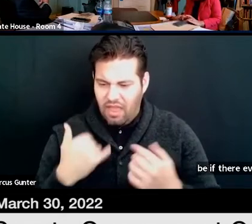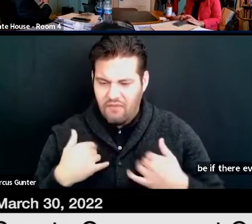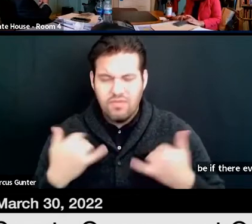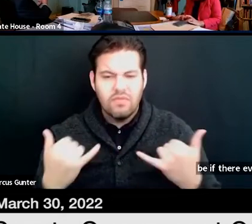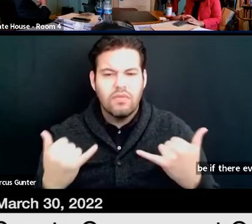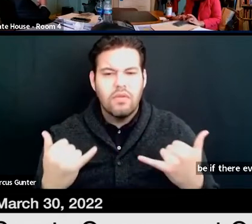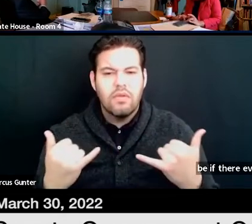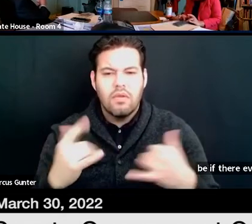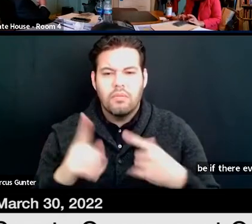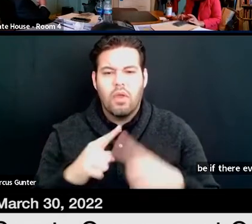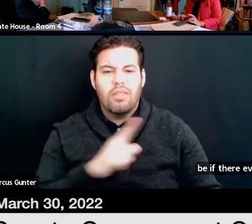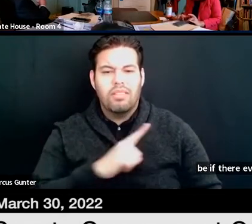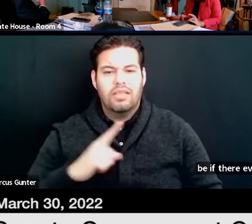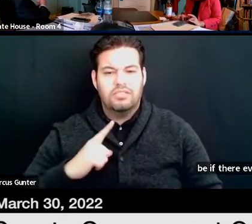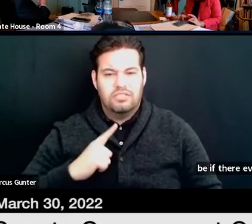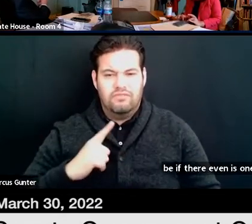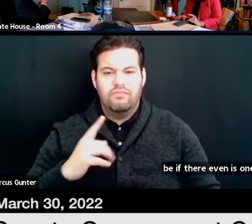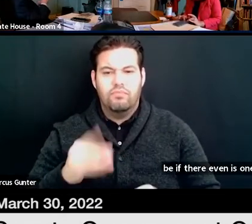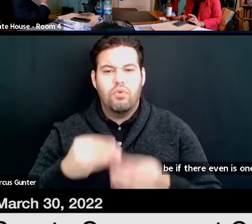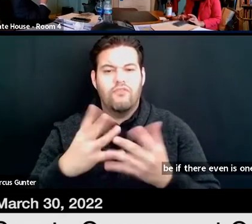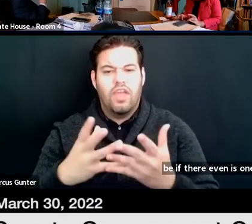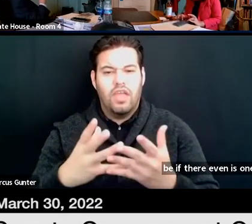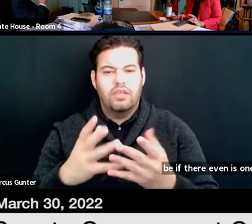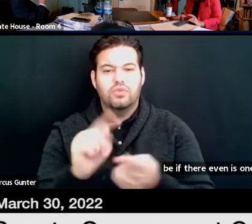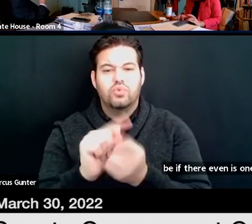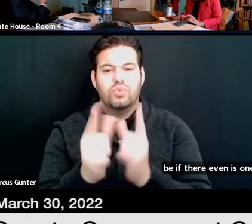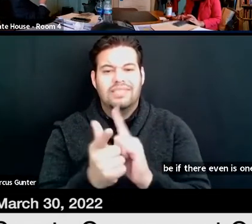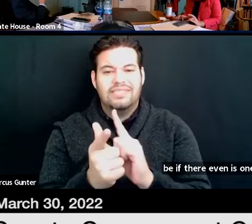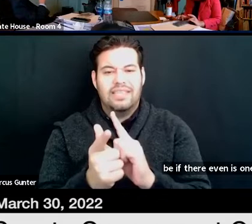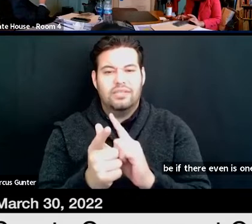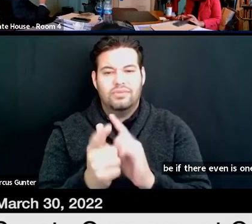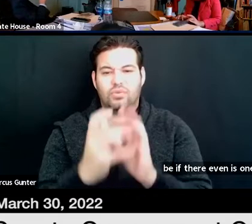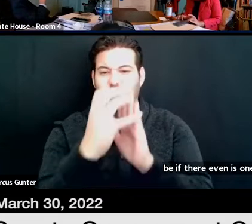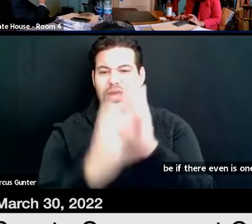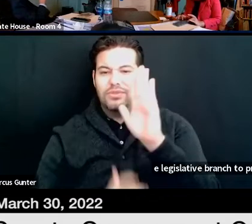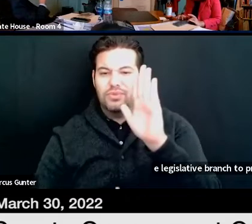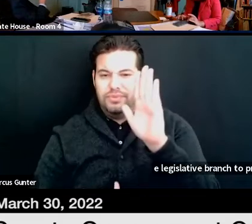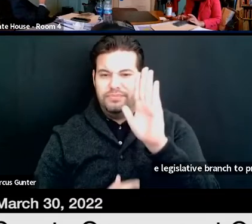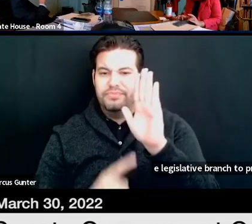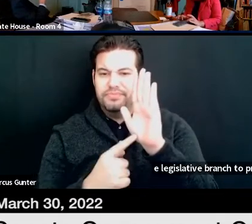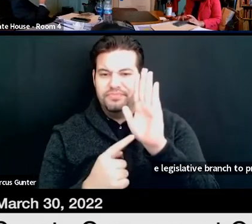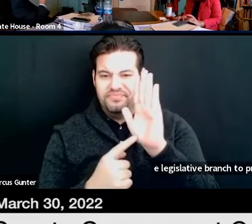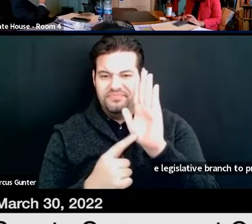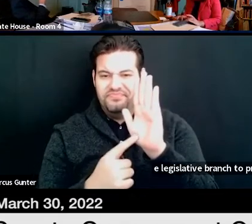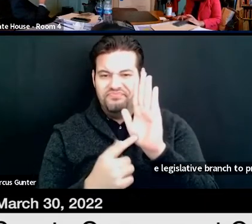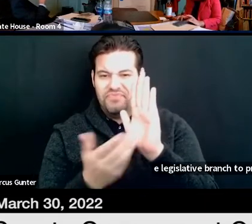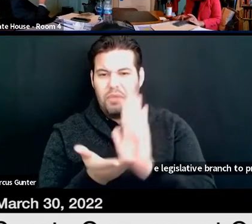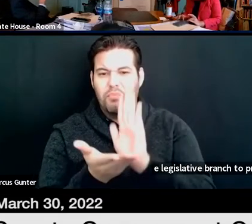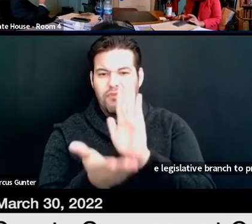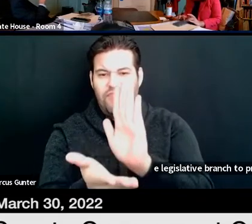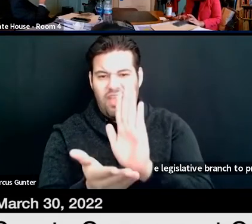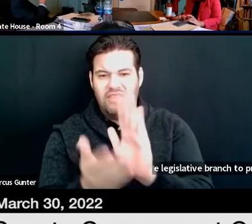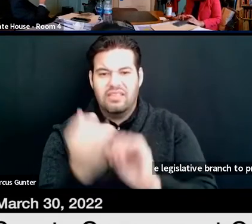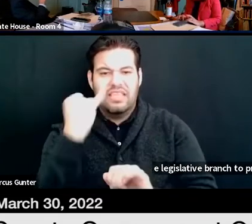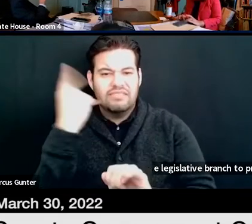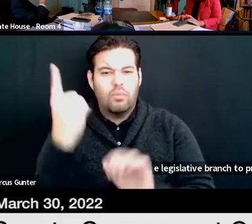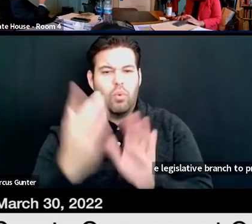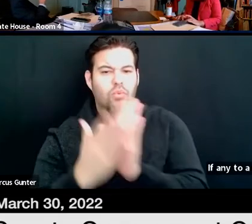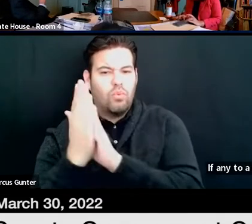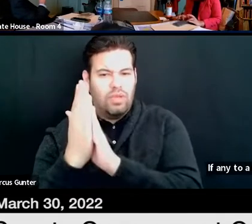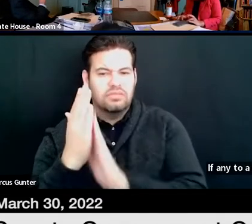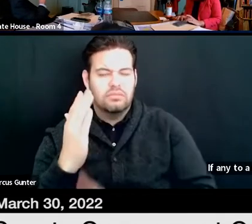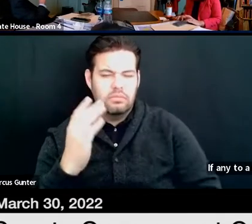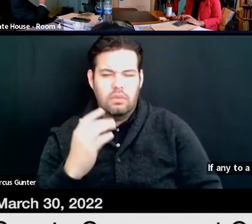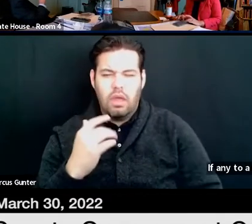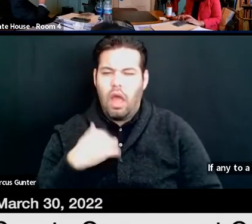for the legislative branch to provide a translated transcript, if any, to a requester. That's something I'd